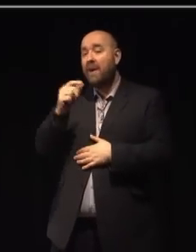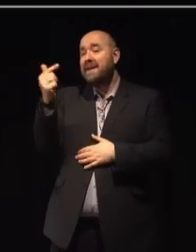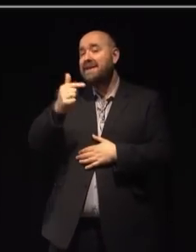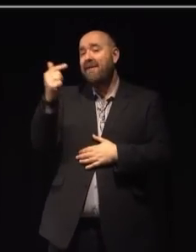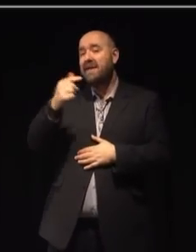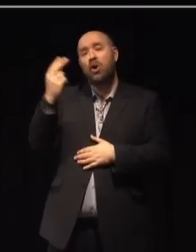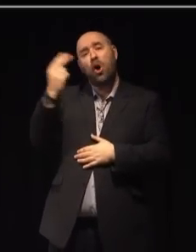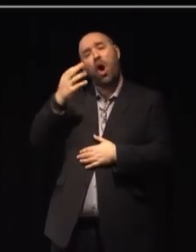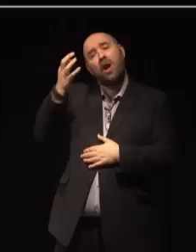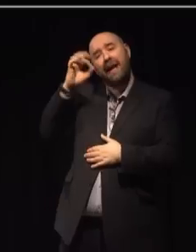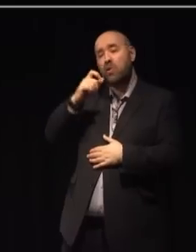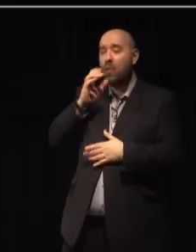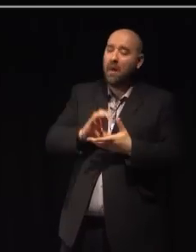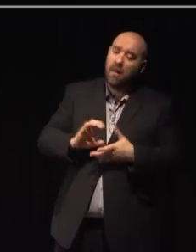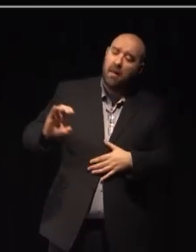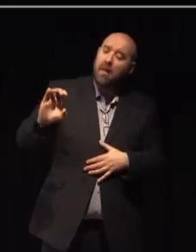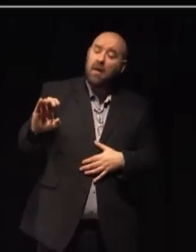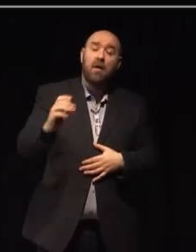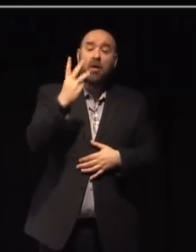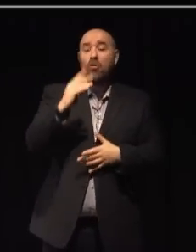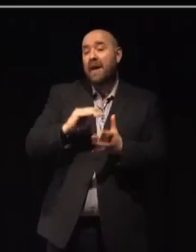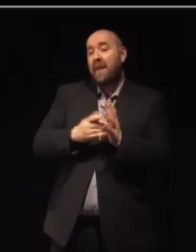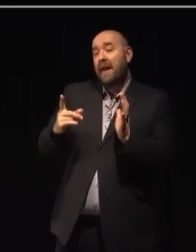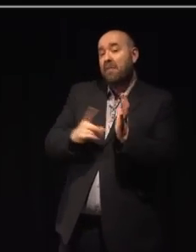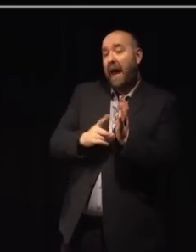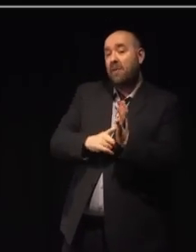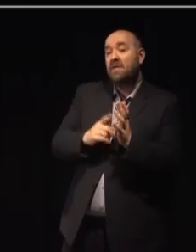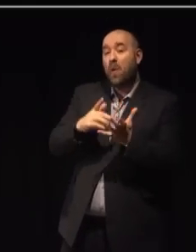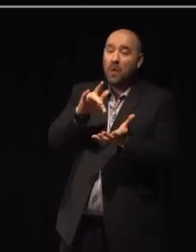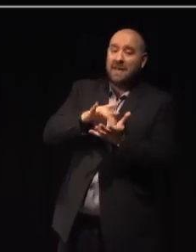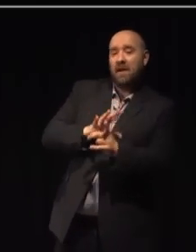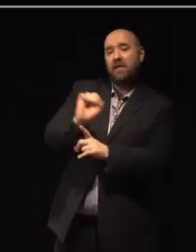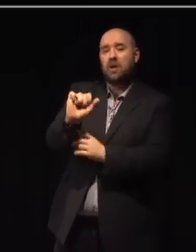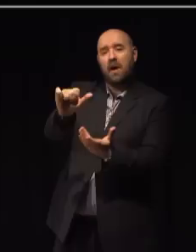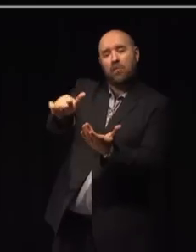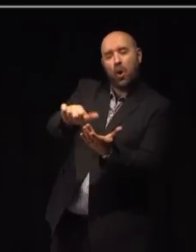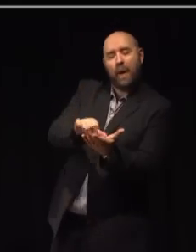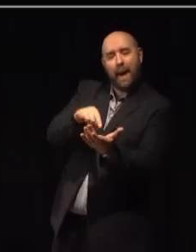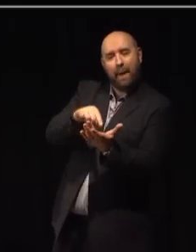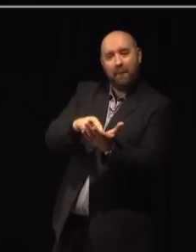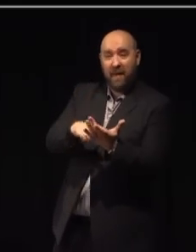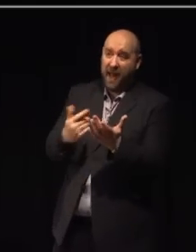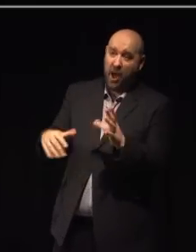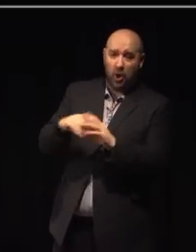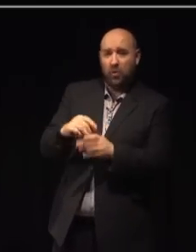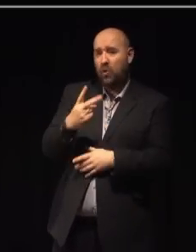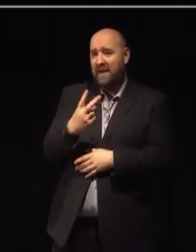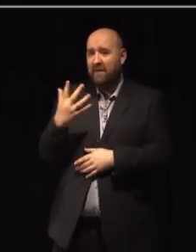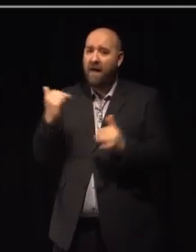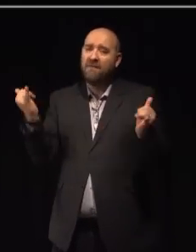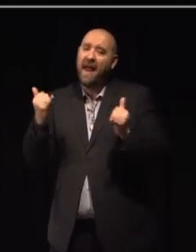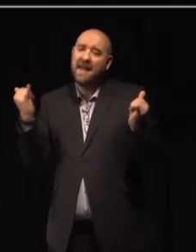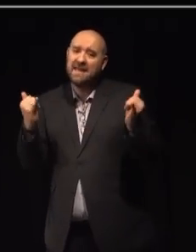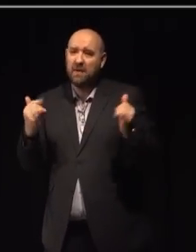the Arts Council will be contributing £3 million towards the City of Culture programme that will include some 25 festivals and an